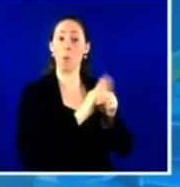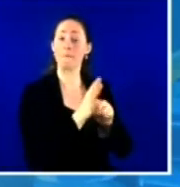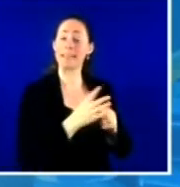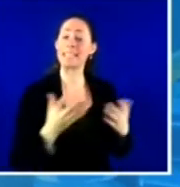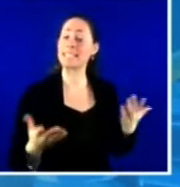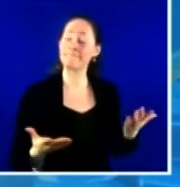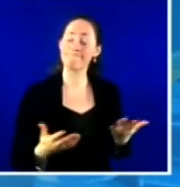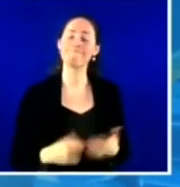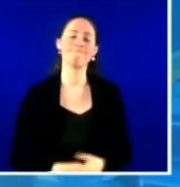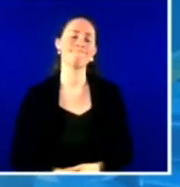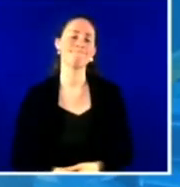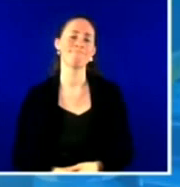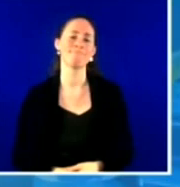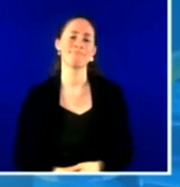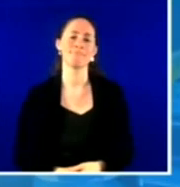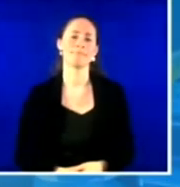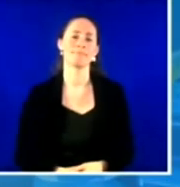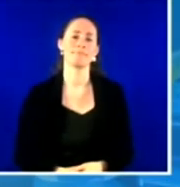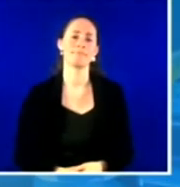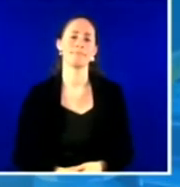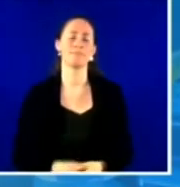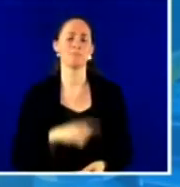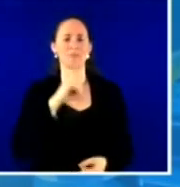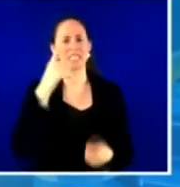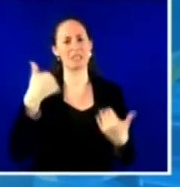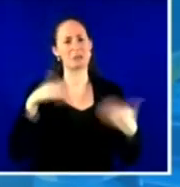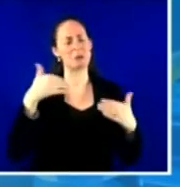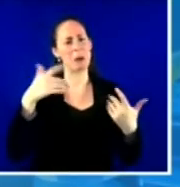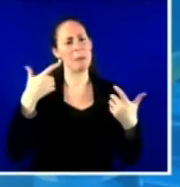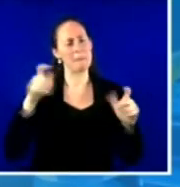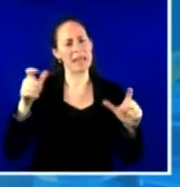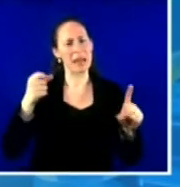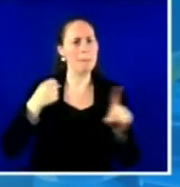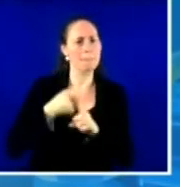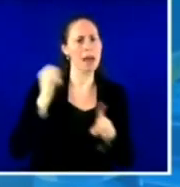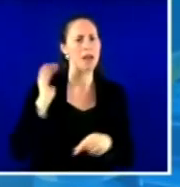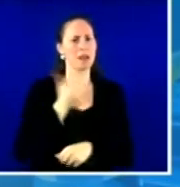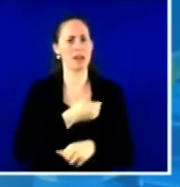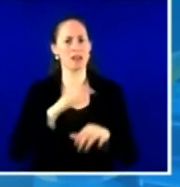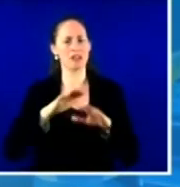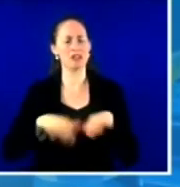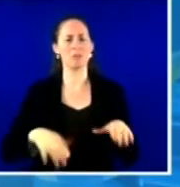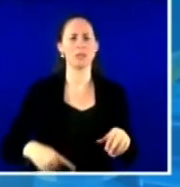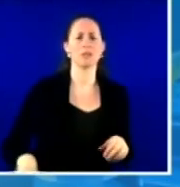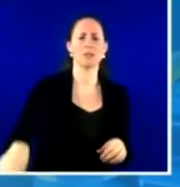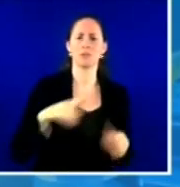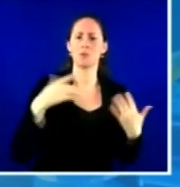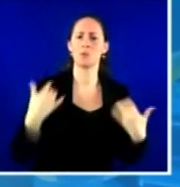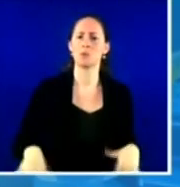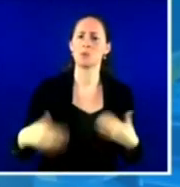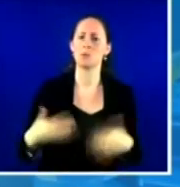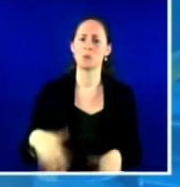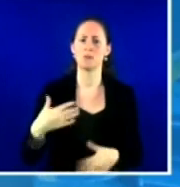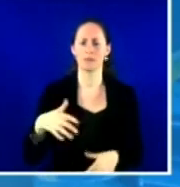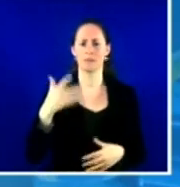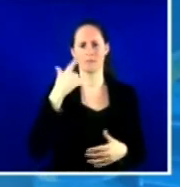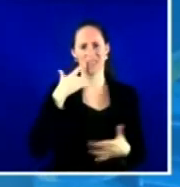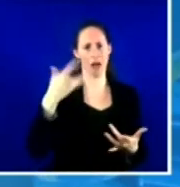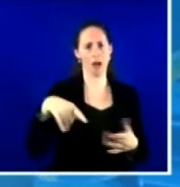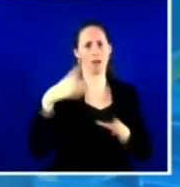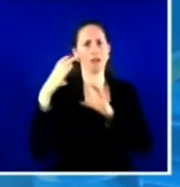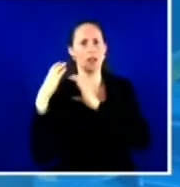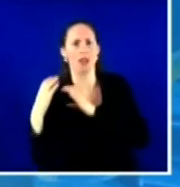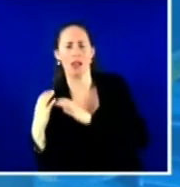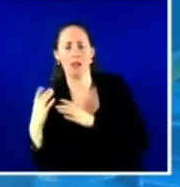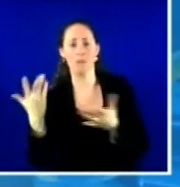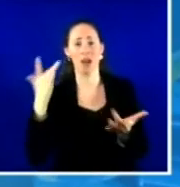impact on the children of our country. They really, they've borne so much of this for us. Their school's been disrupted, their